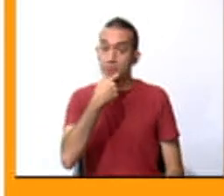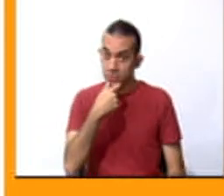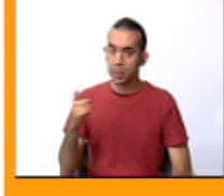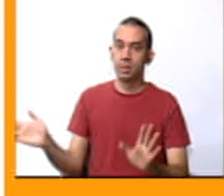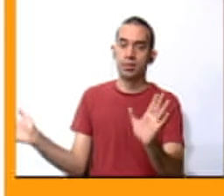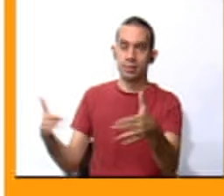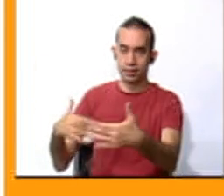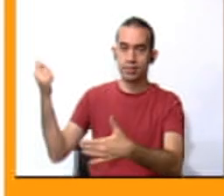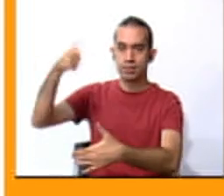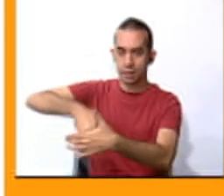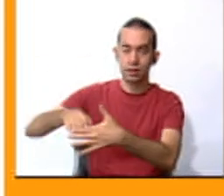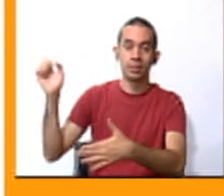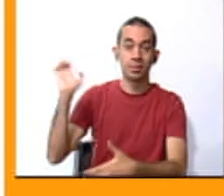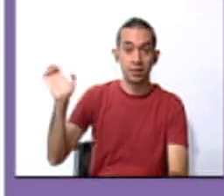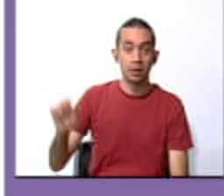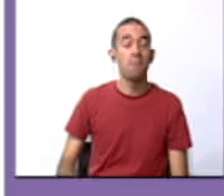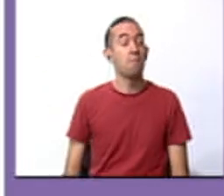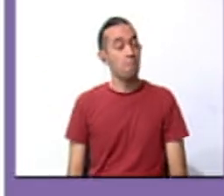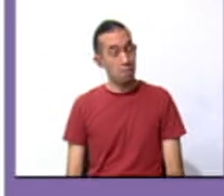the emergency kit.